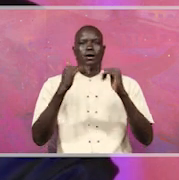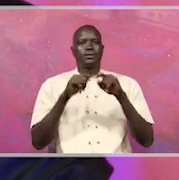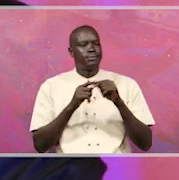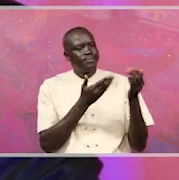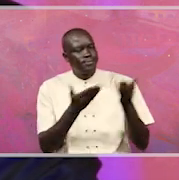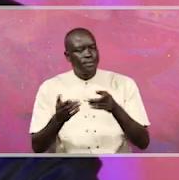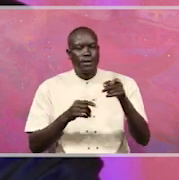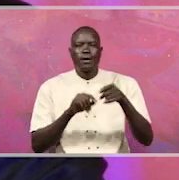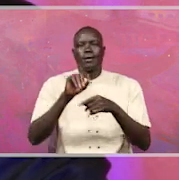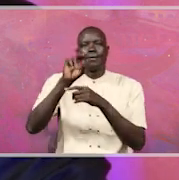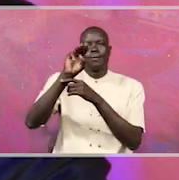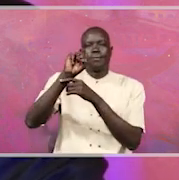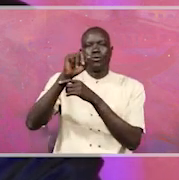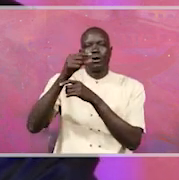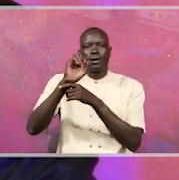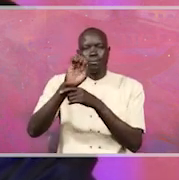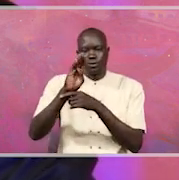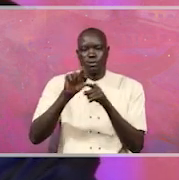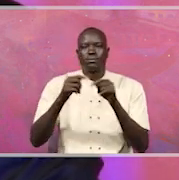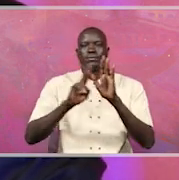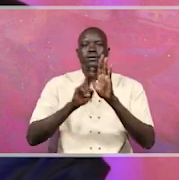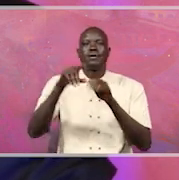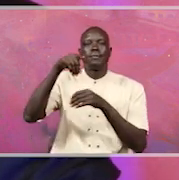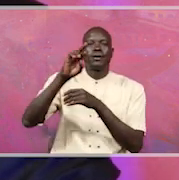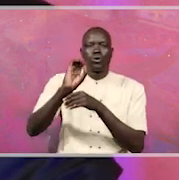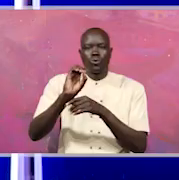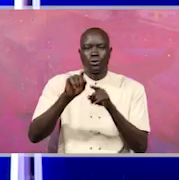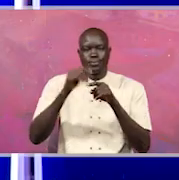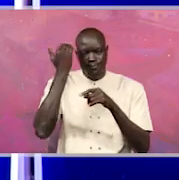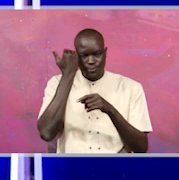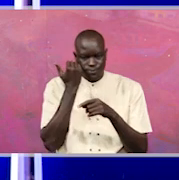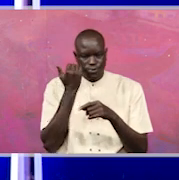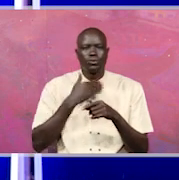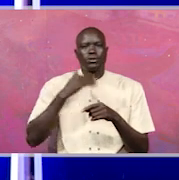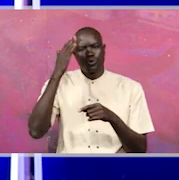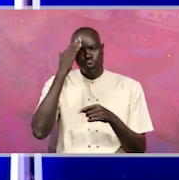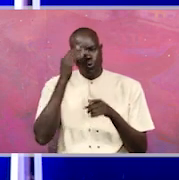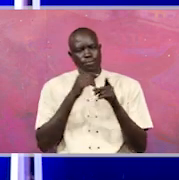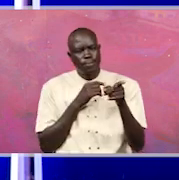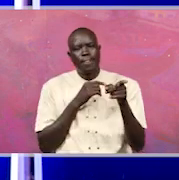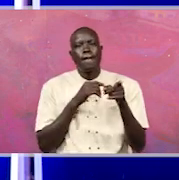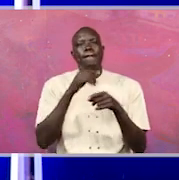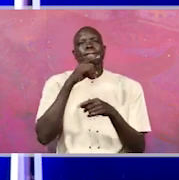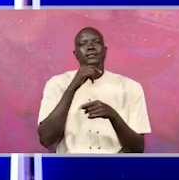Mr. Vincent Mugawo, the PRO in the judiciary. I would want to know, Mr. Vincent,